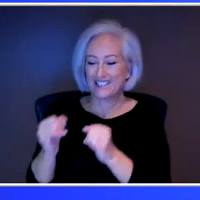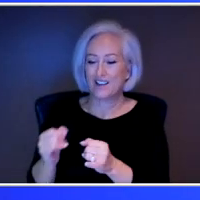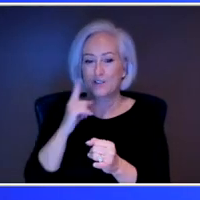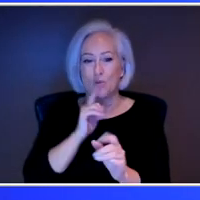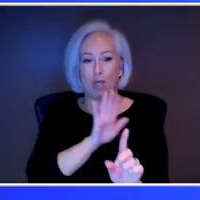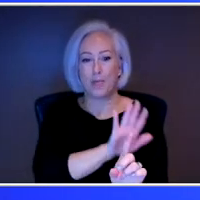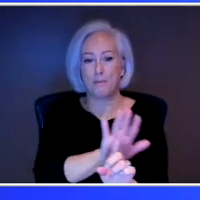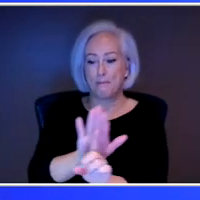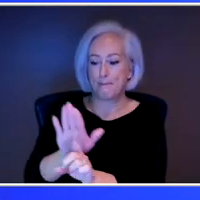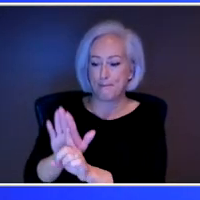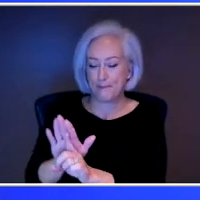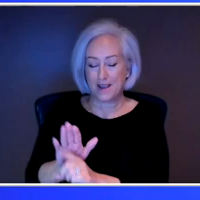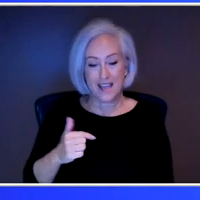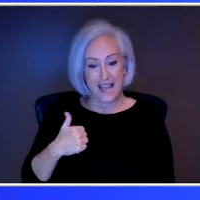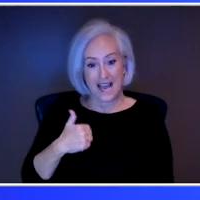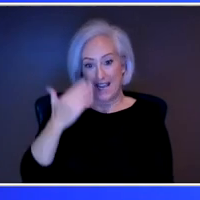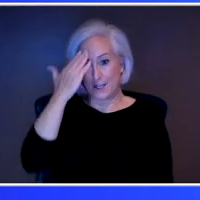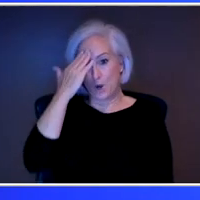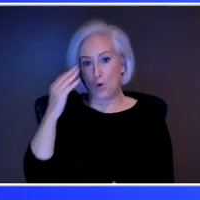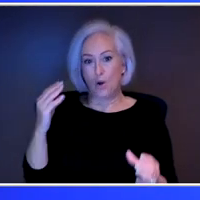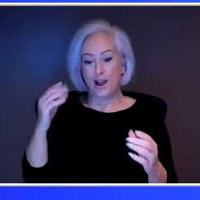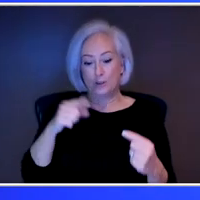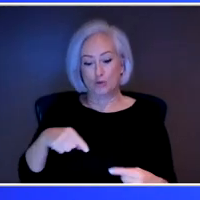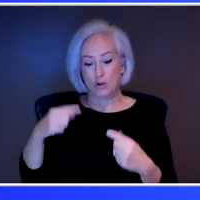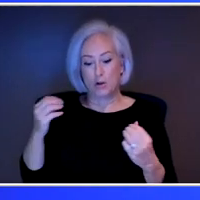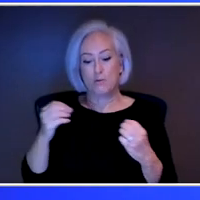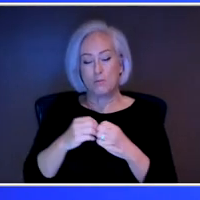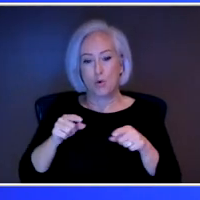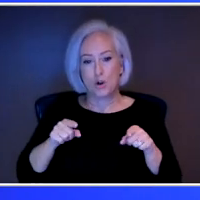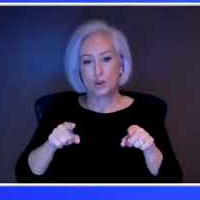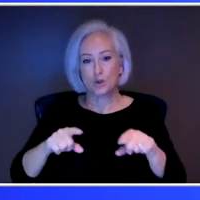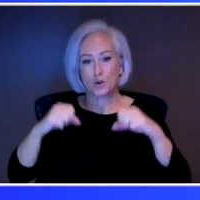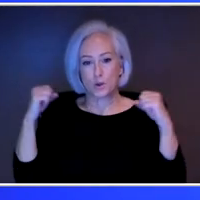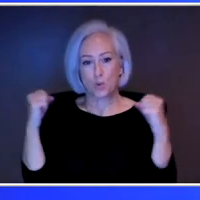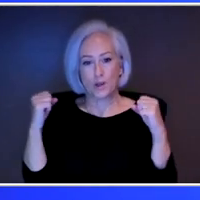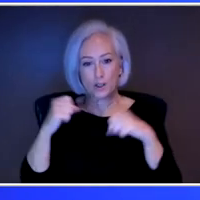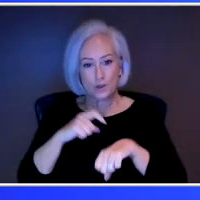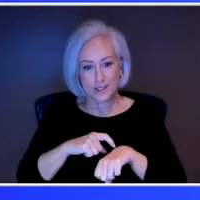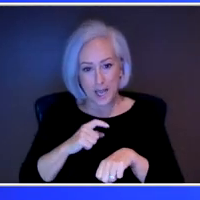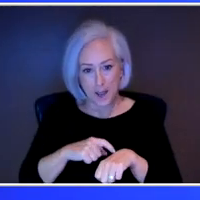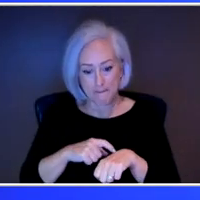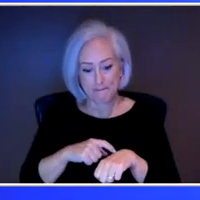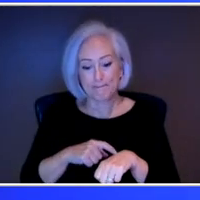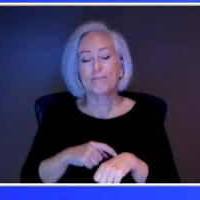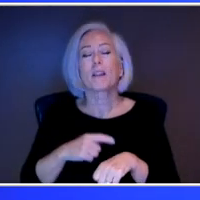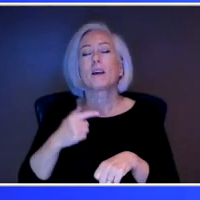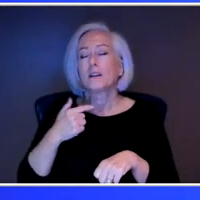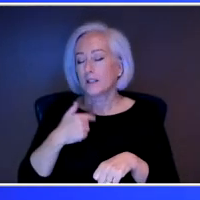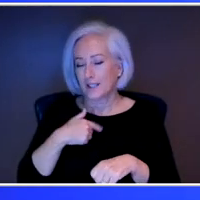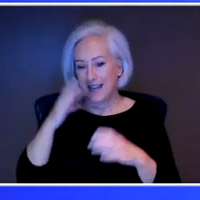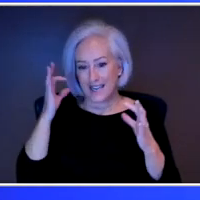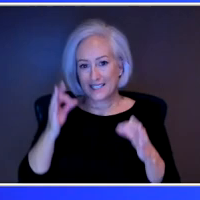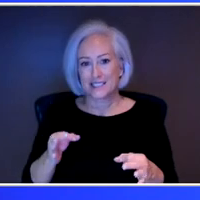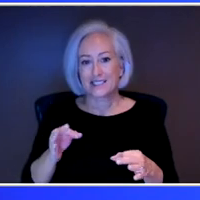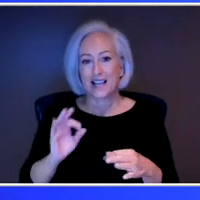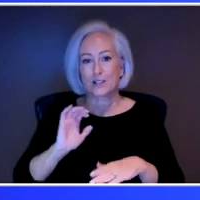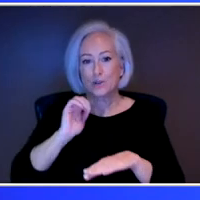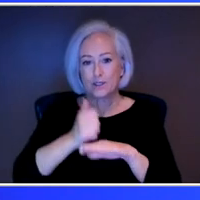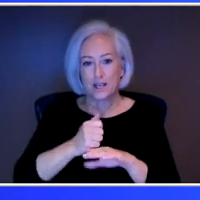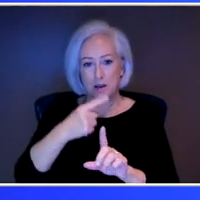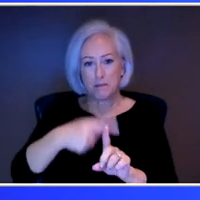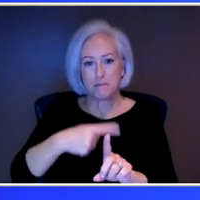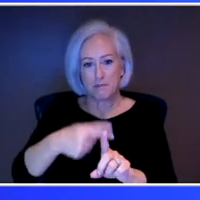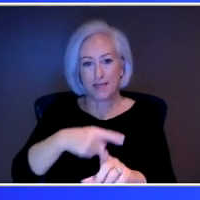that I struggle more in the winter months, I was proactive and decided to schedule monthly appointments with Dr. K